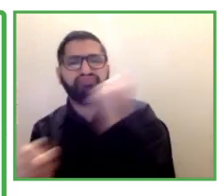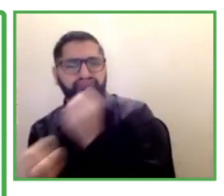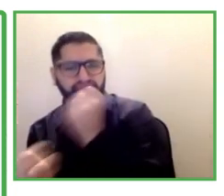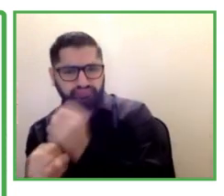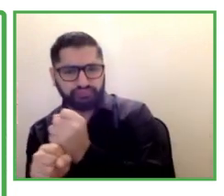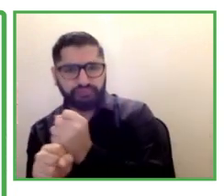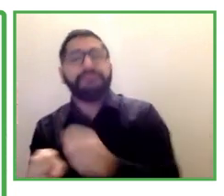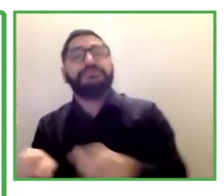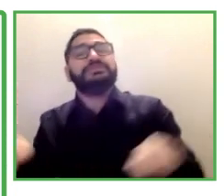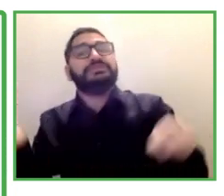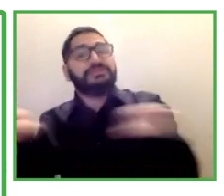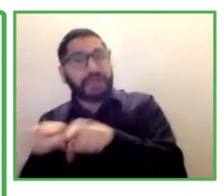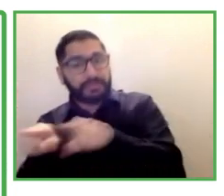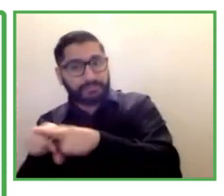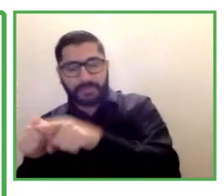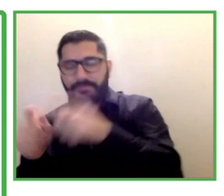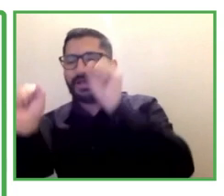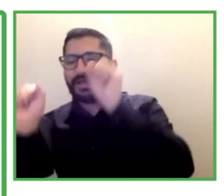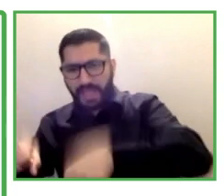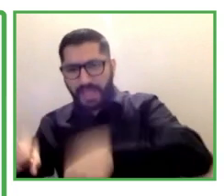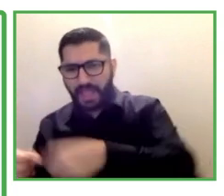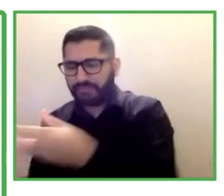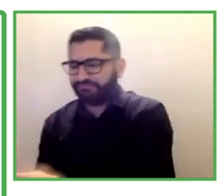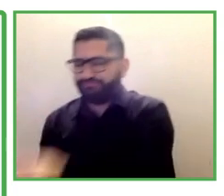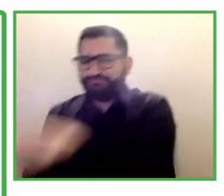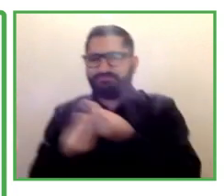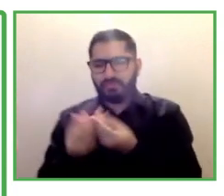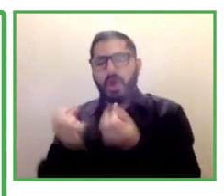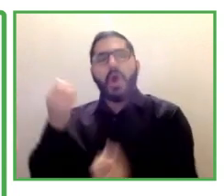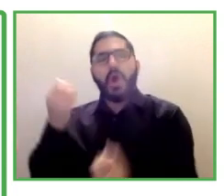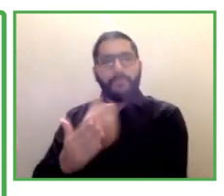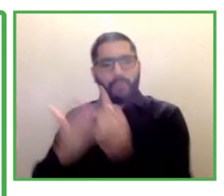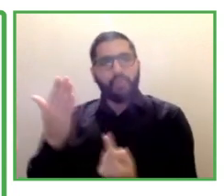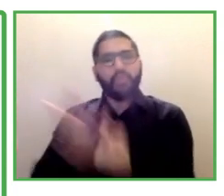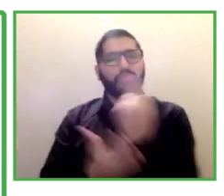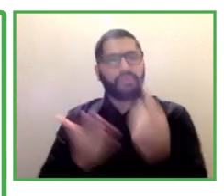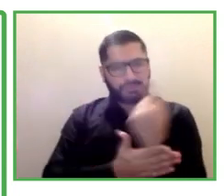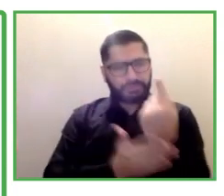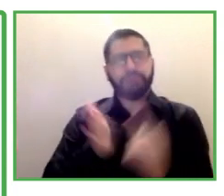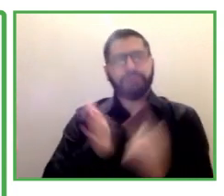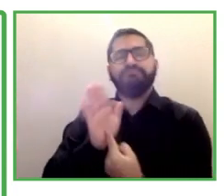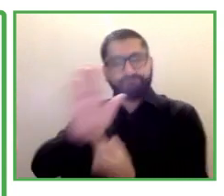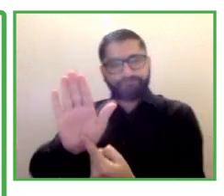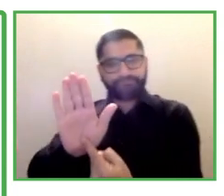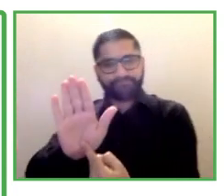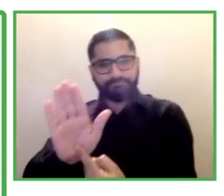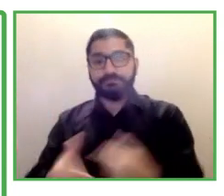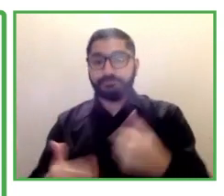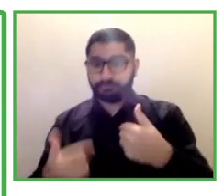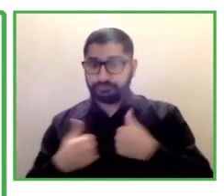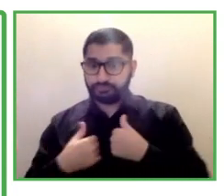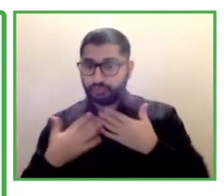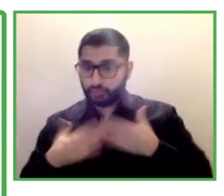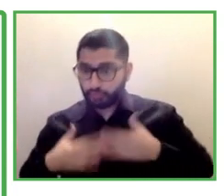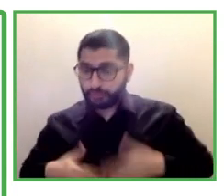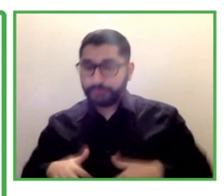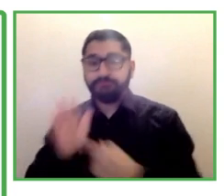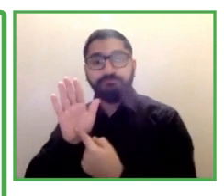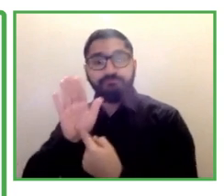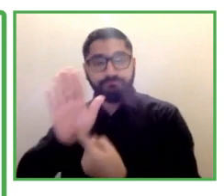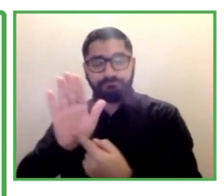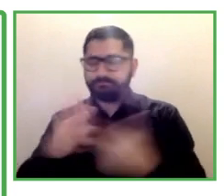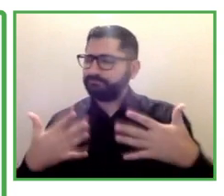Michal Rimon, the proud CEO of Access Israel. I'm proud of our accomplishments, about our products, our